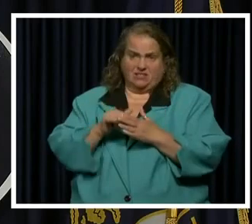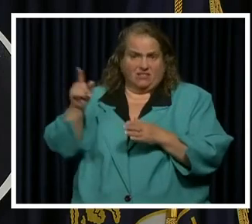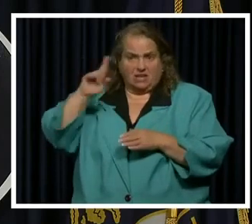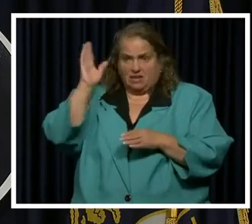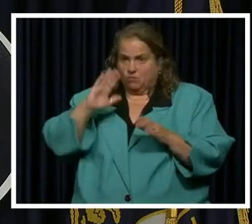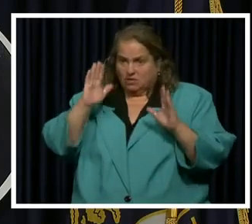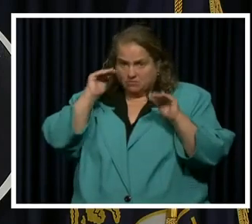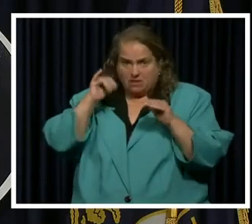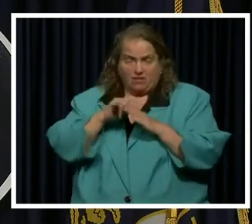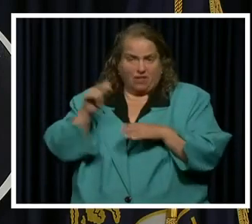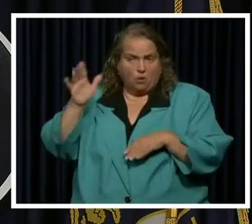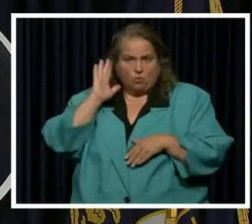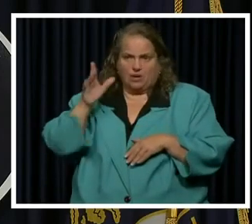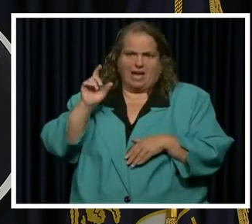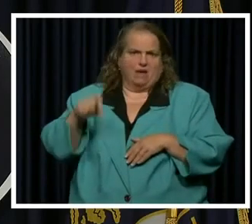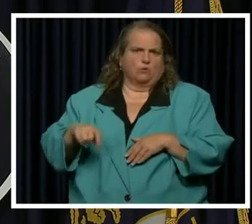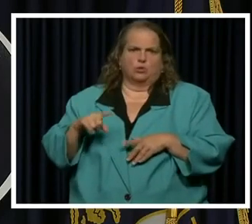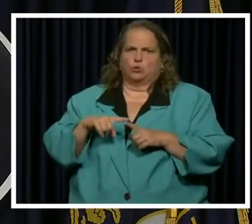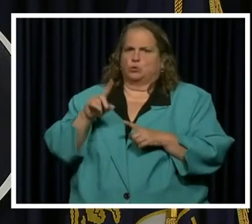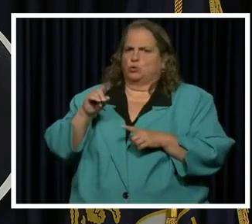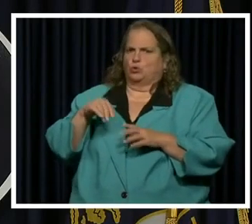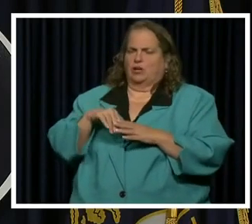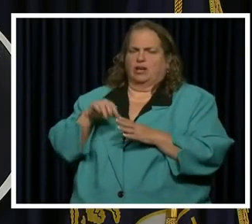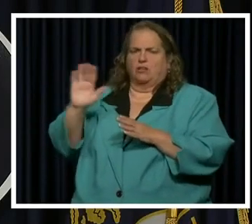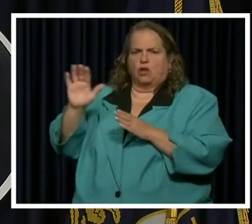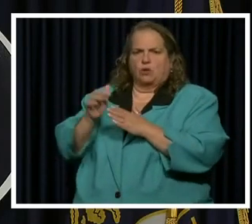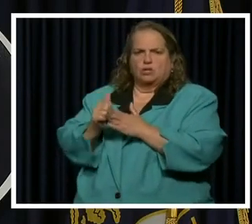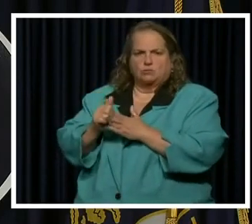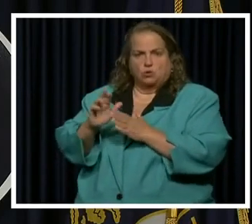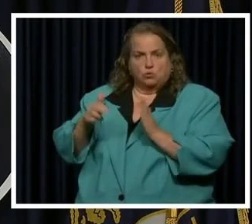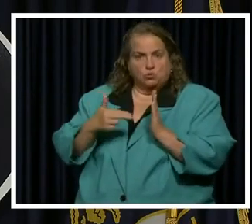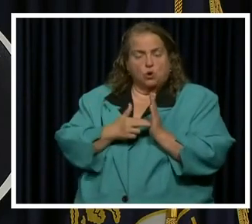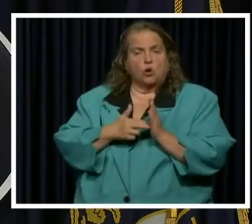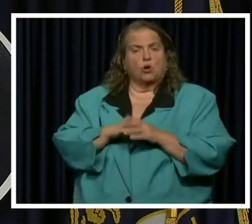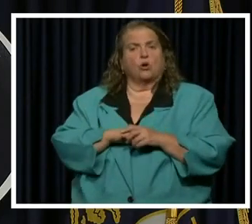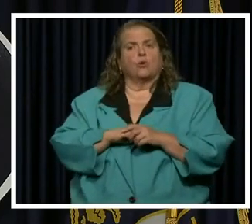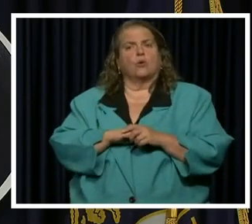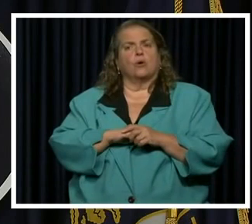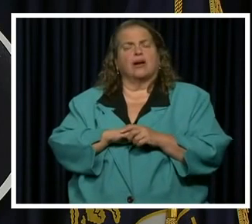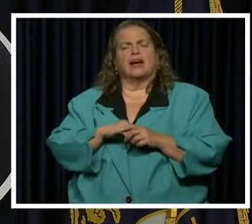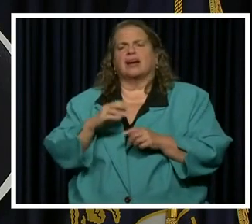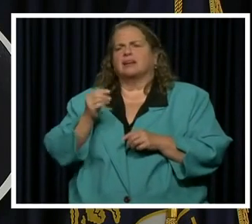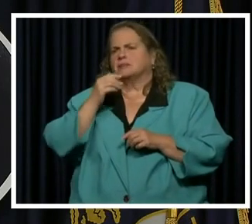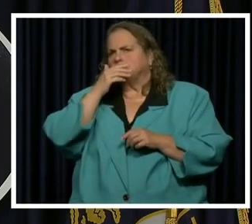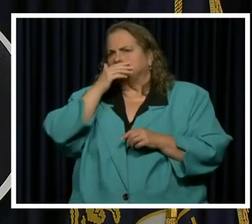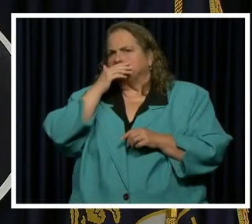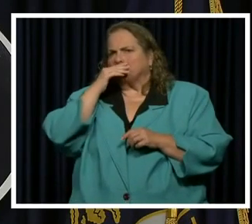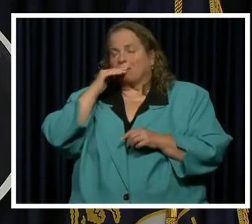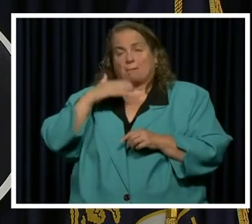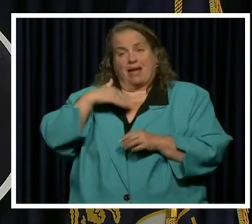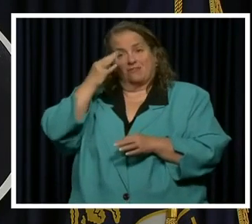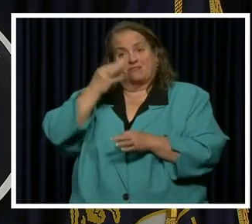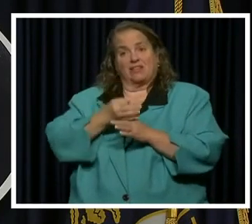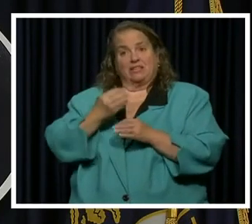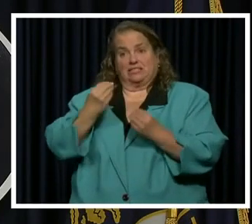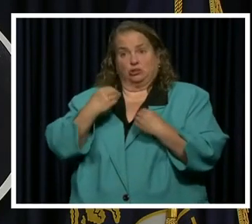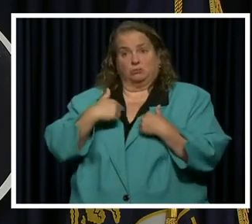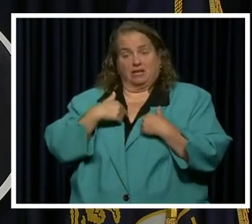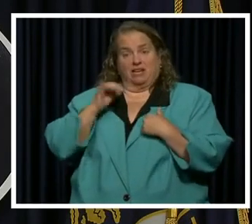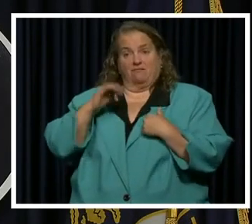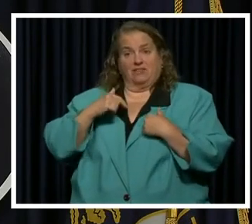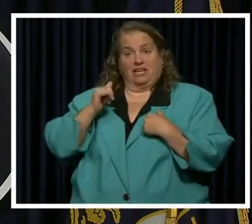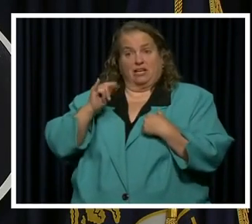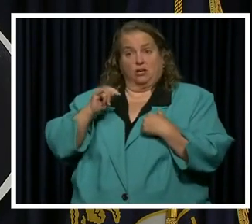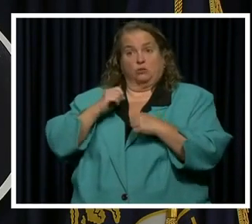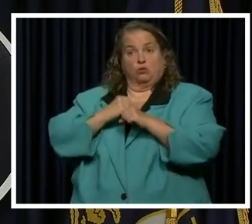expected that they would have to do in in their leadership roles. Uh, and you know, I mean, my faith teaches me that if it protects other people